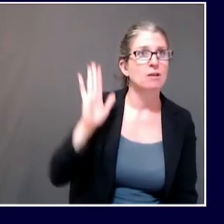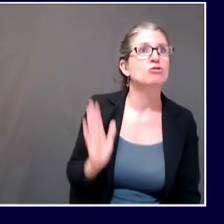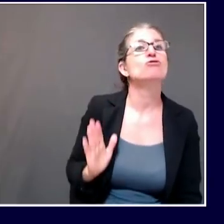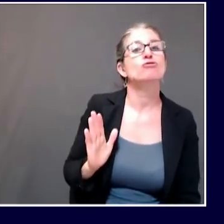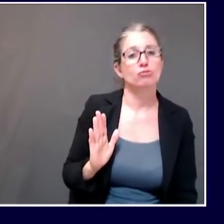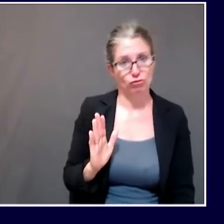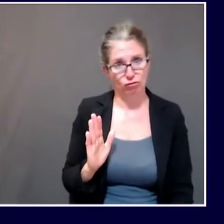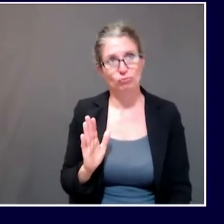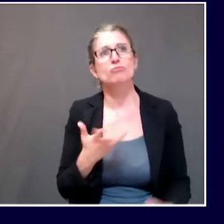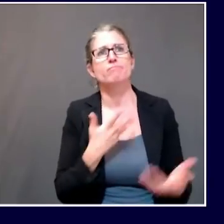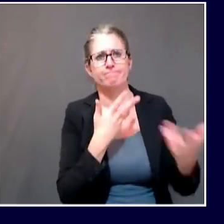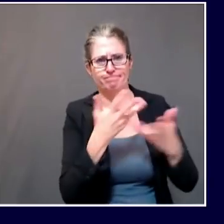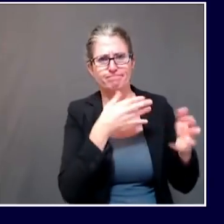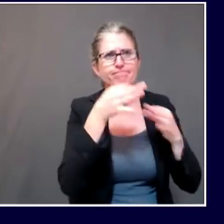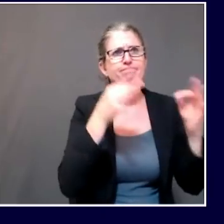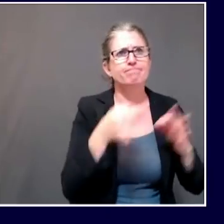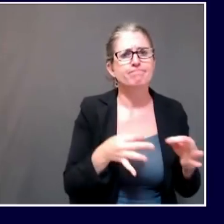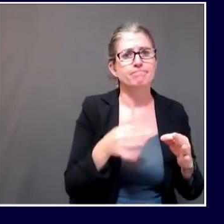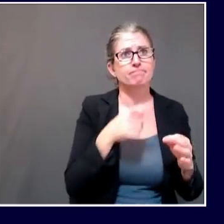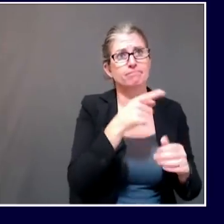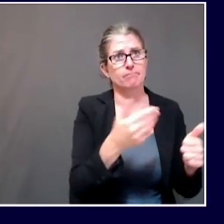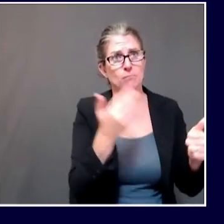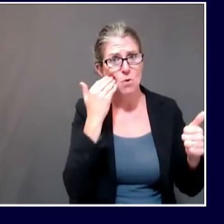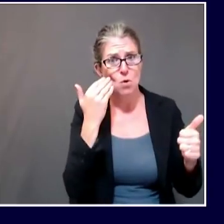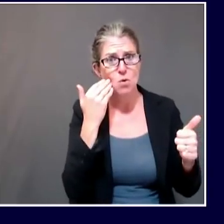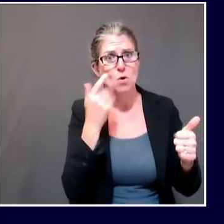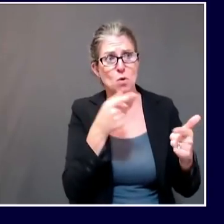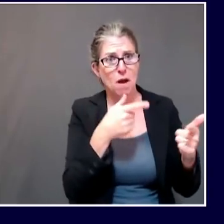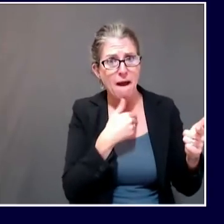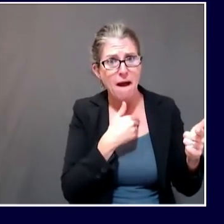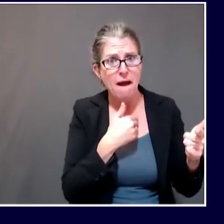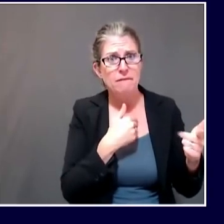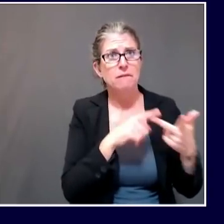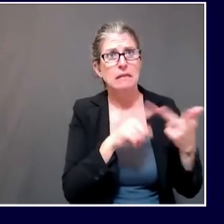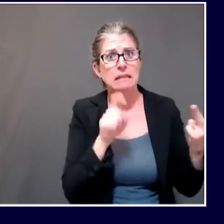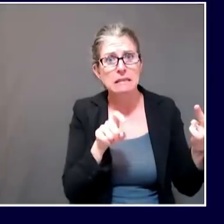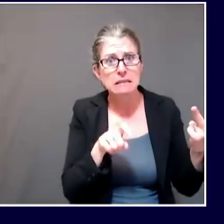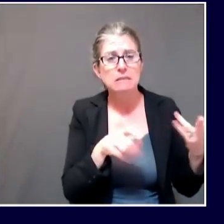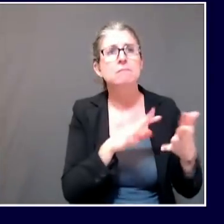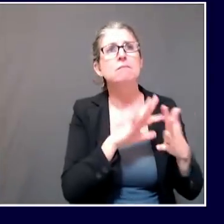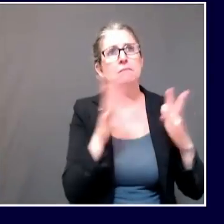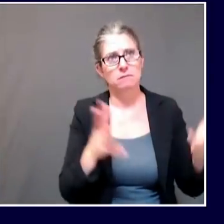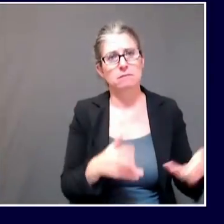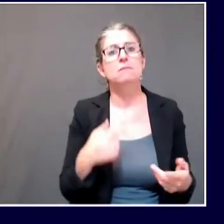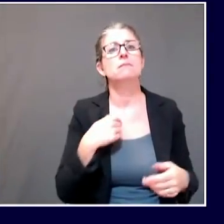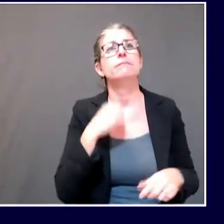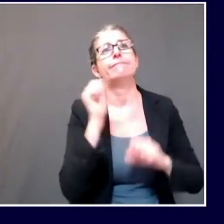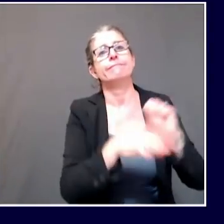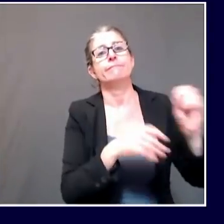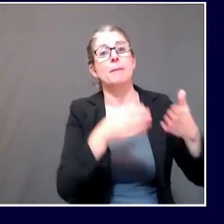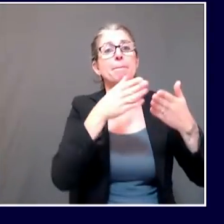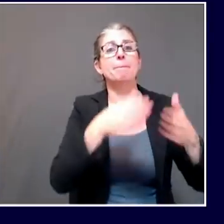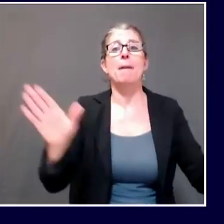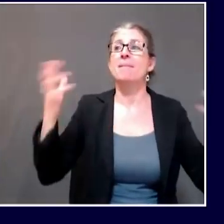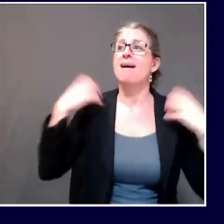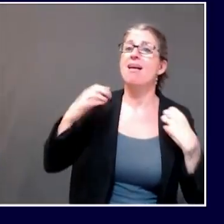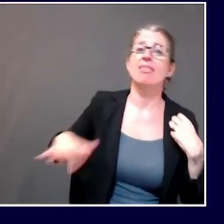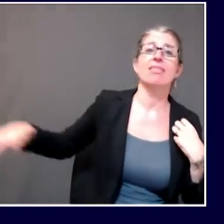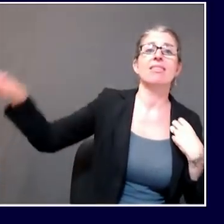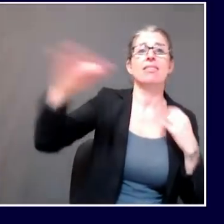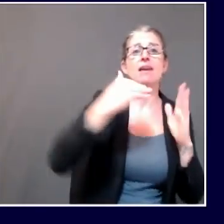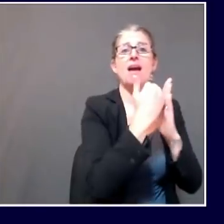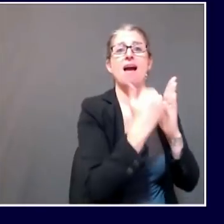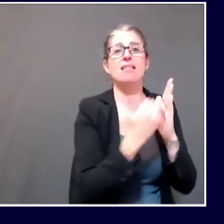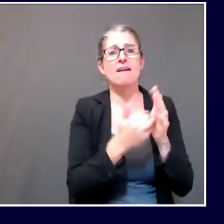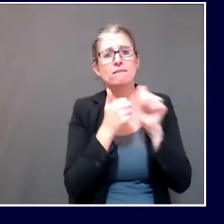they had any resource requests, and then provided the best of available public health guidance to make sure that they were keeping all of their